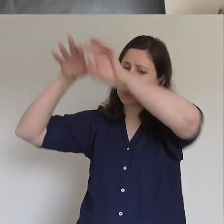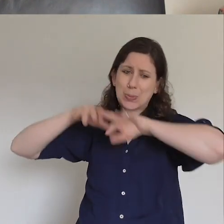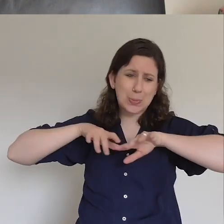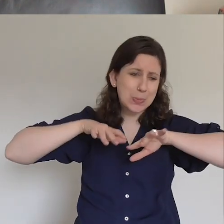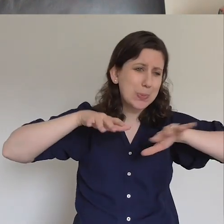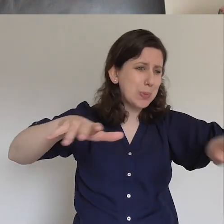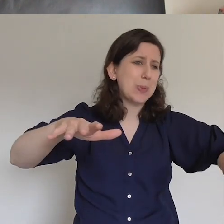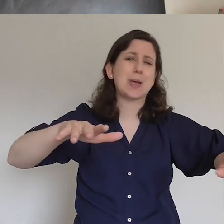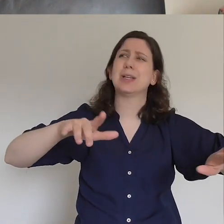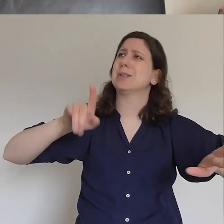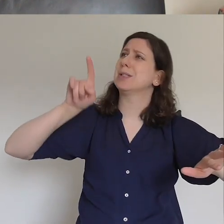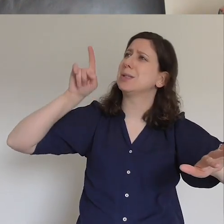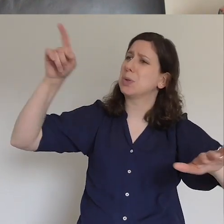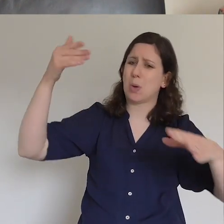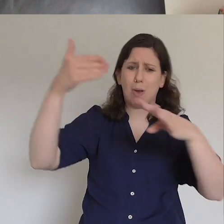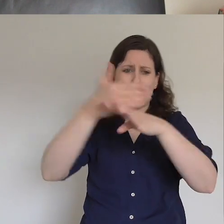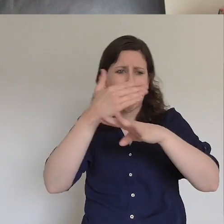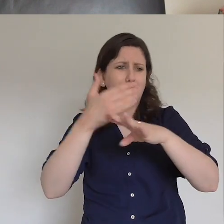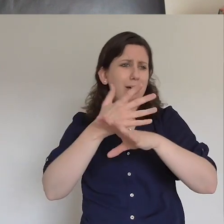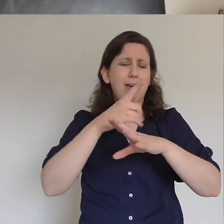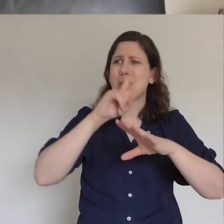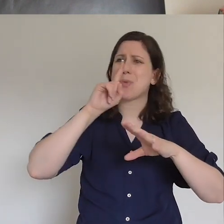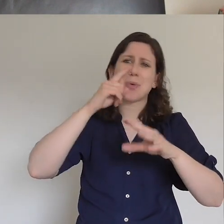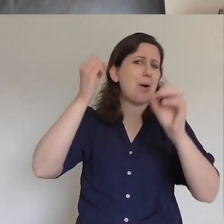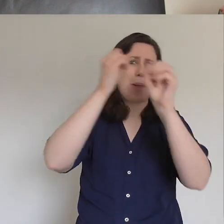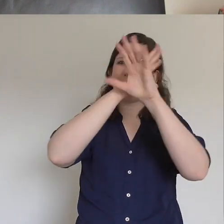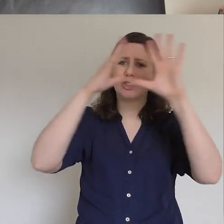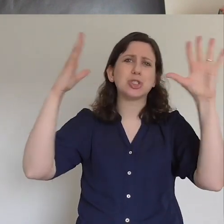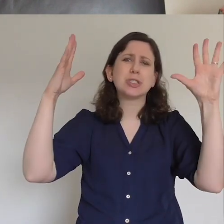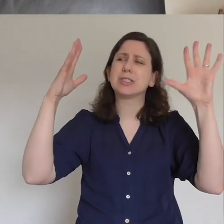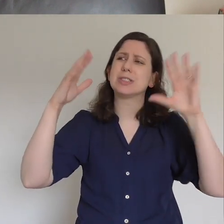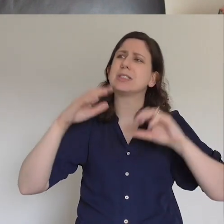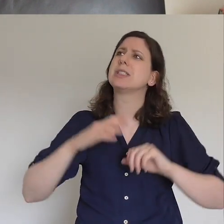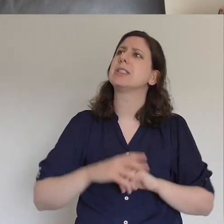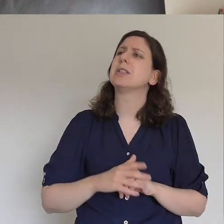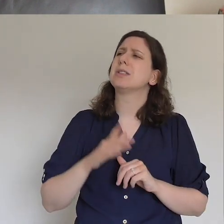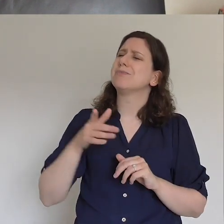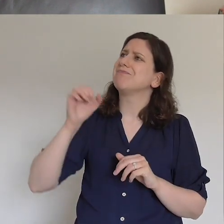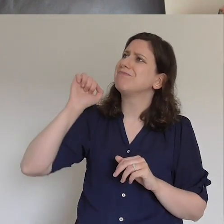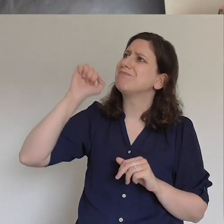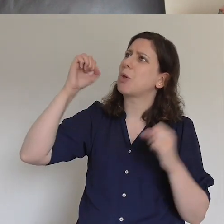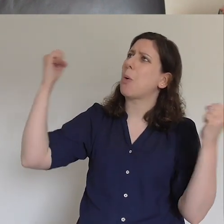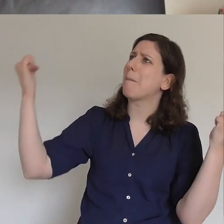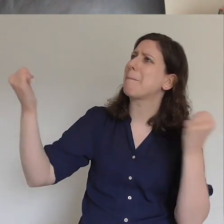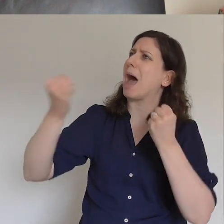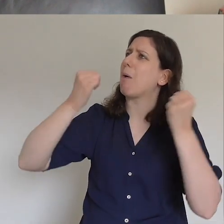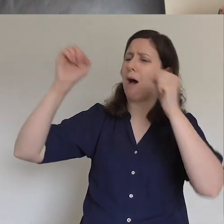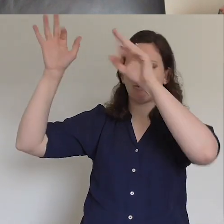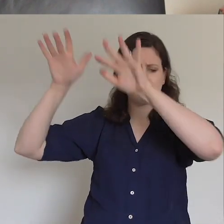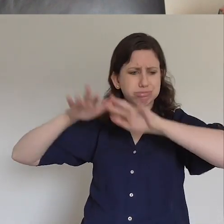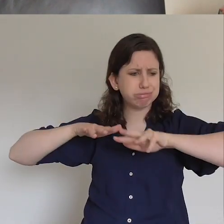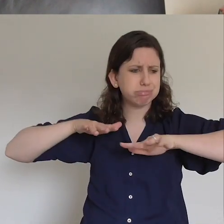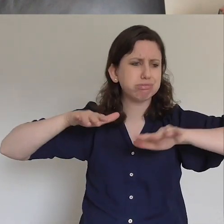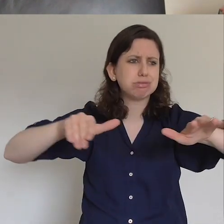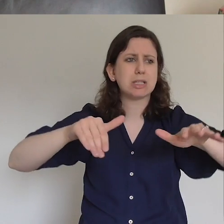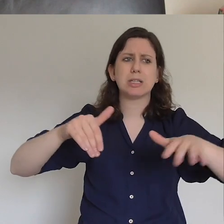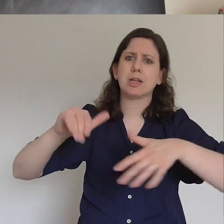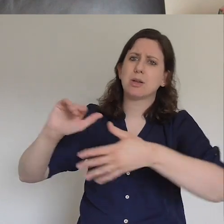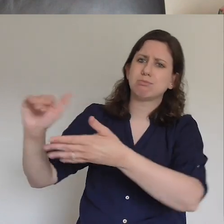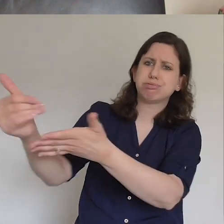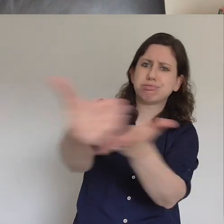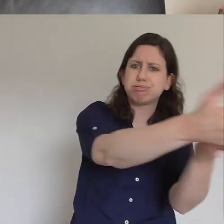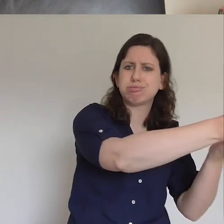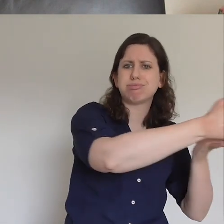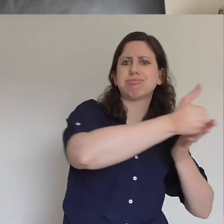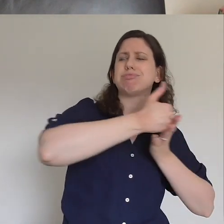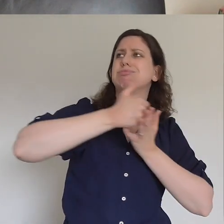couldn't even fathom Father with your power we pray would you lead many people to yourself in